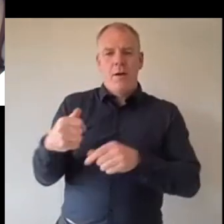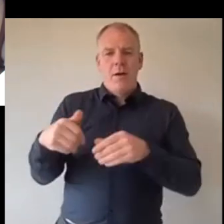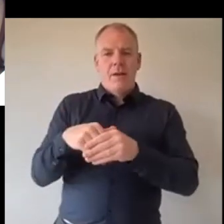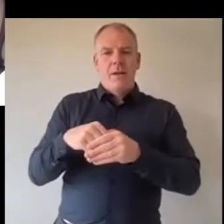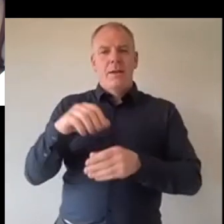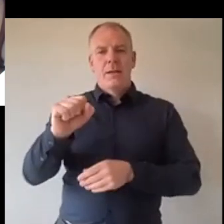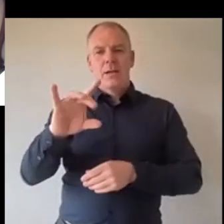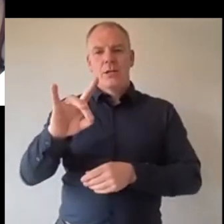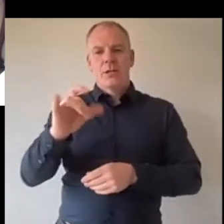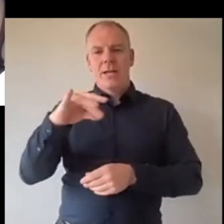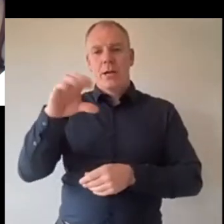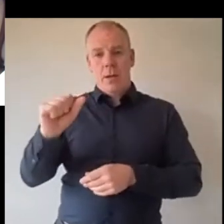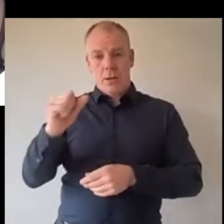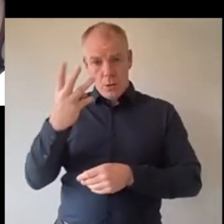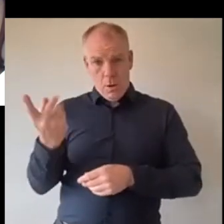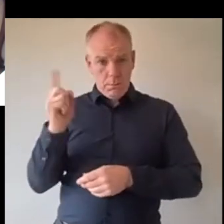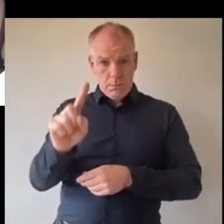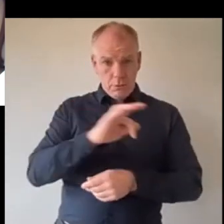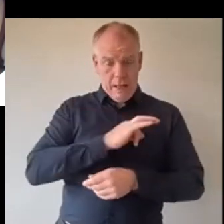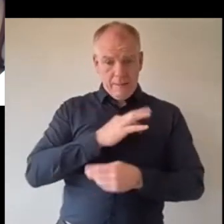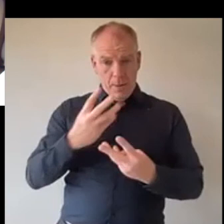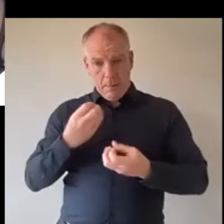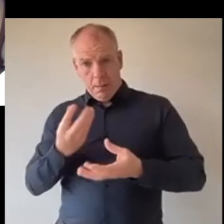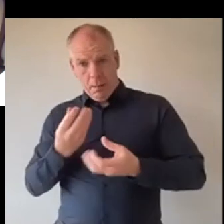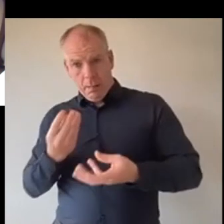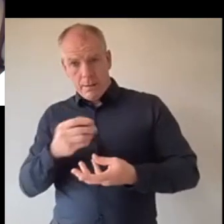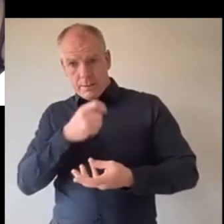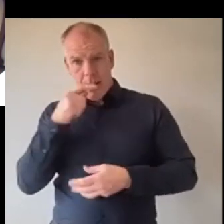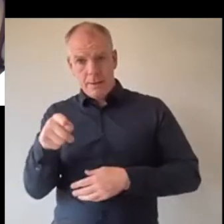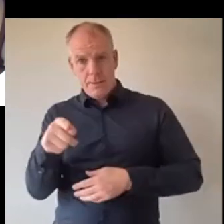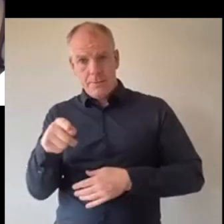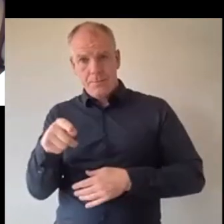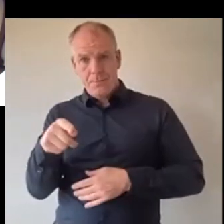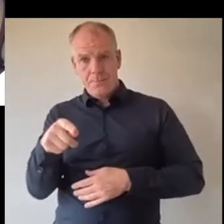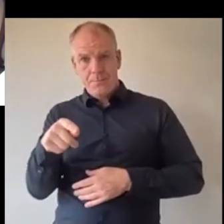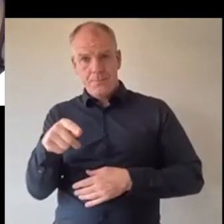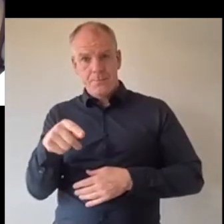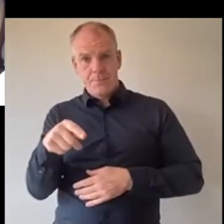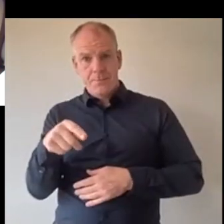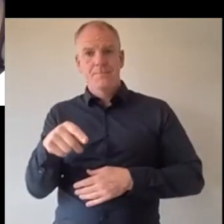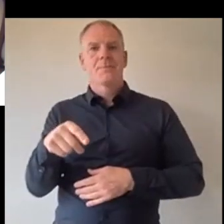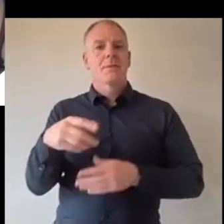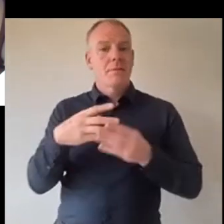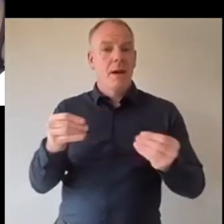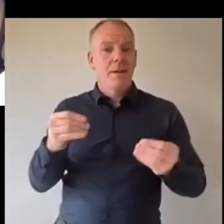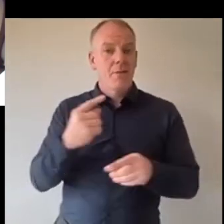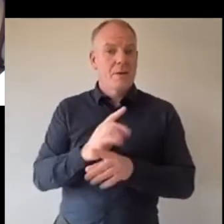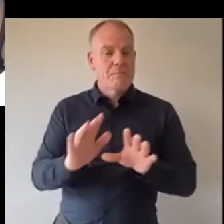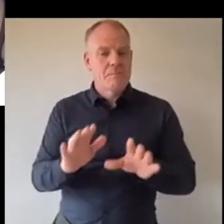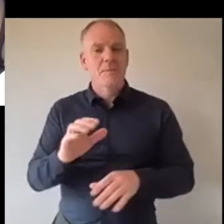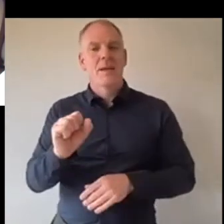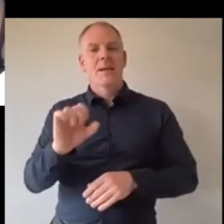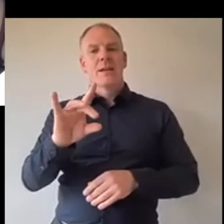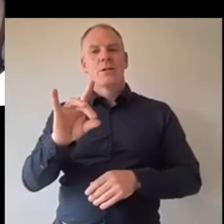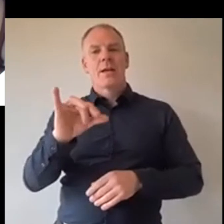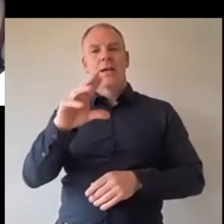shakira wanted shakira do you want to come back in yourself or do you want me to say it have you gone uh well shakira